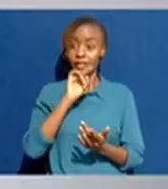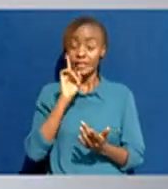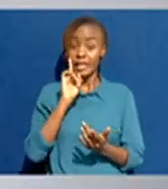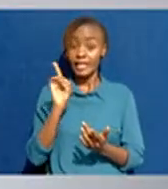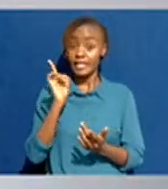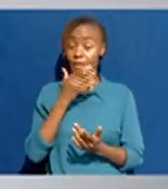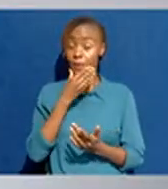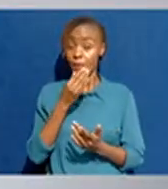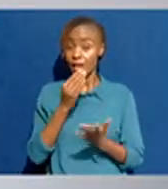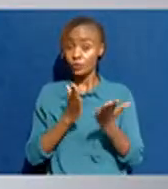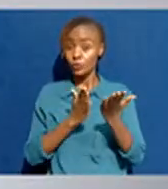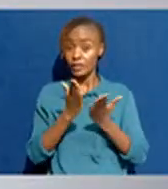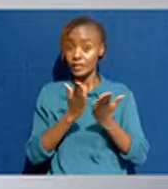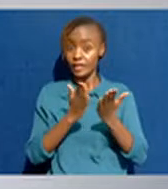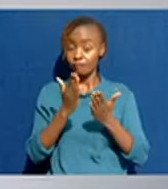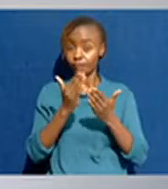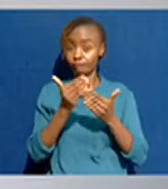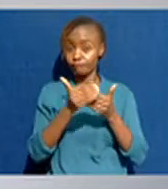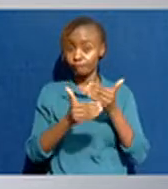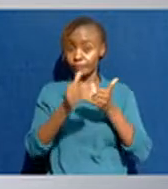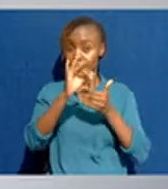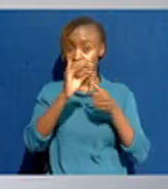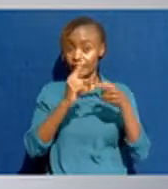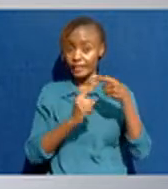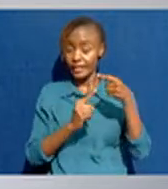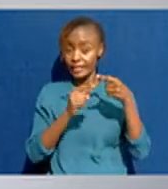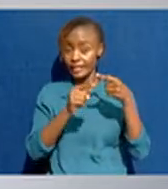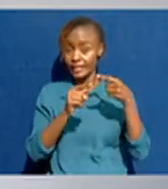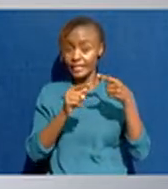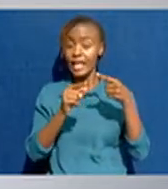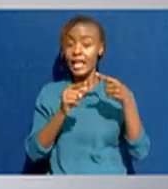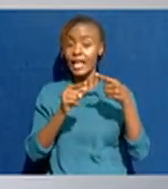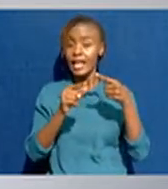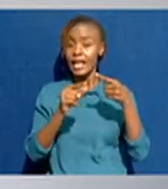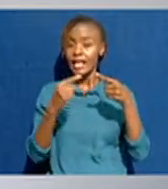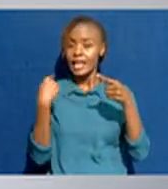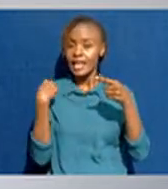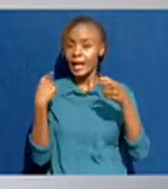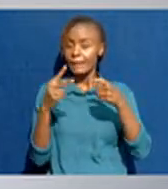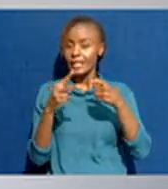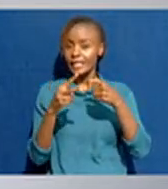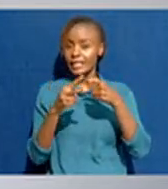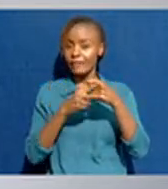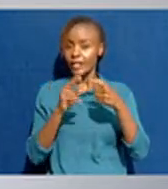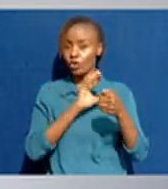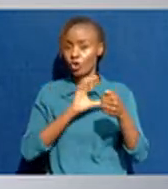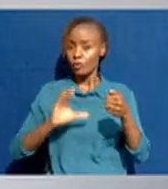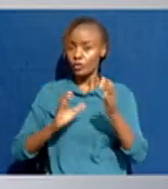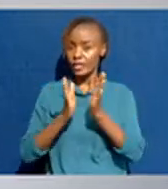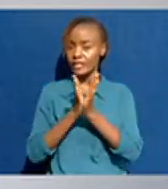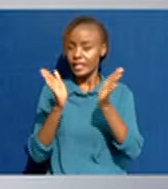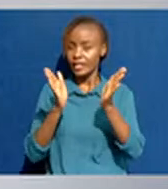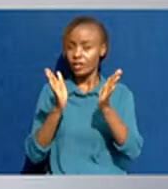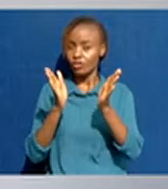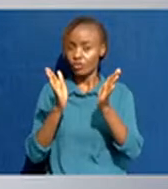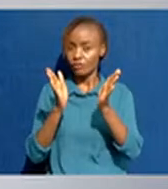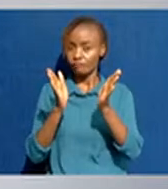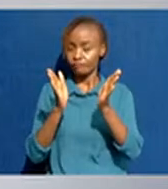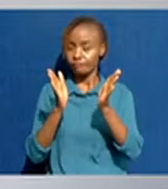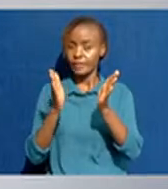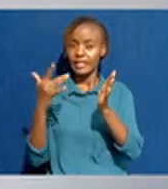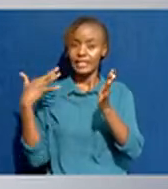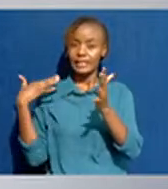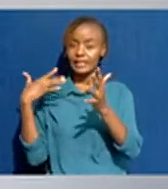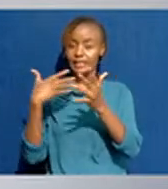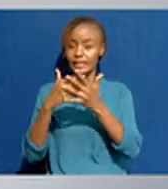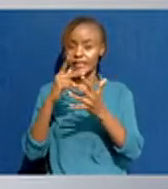serve for a period of three years. He becomes the seventh Commissioner General since KRA was established in 1995.